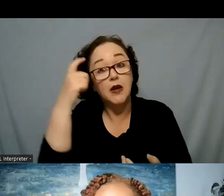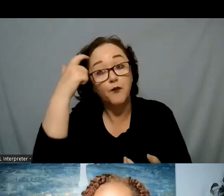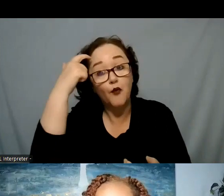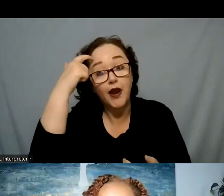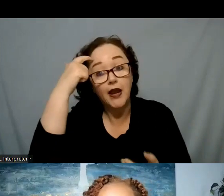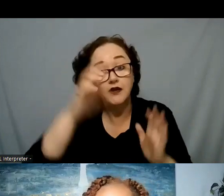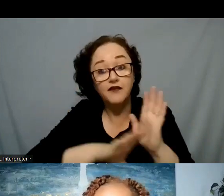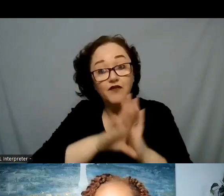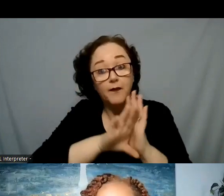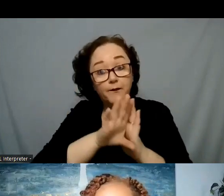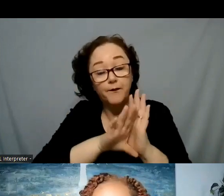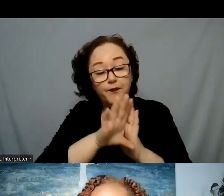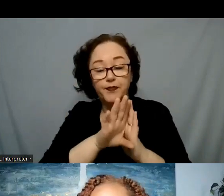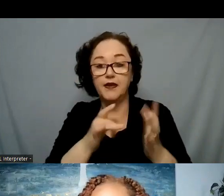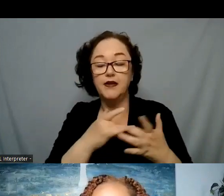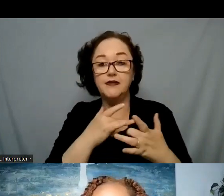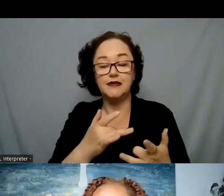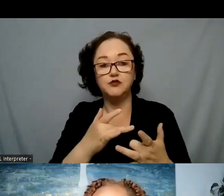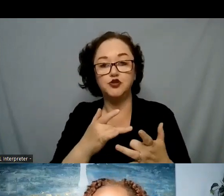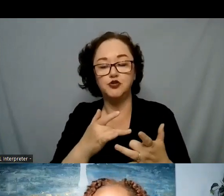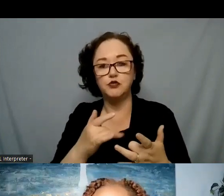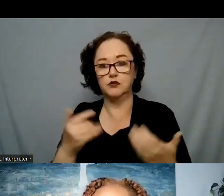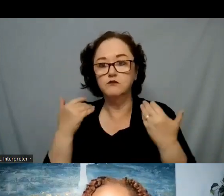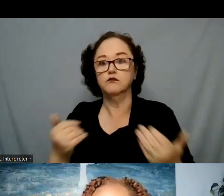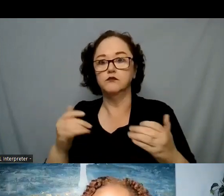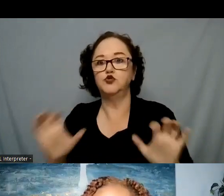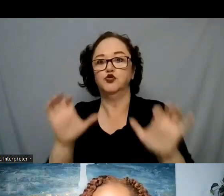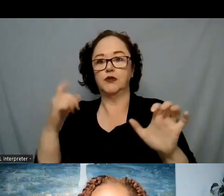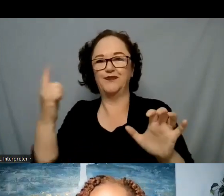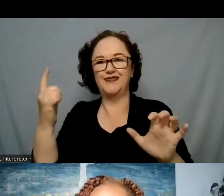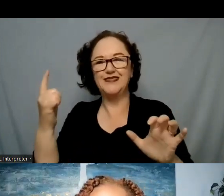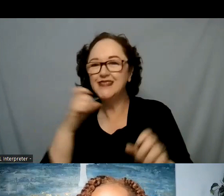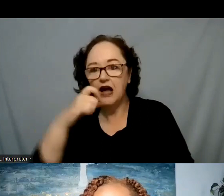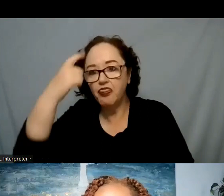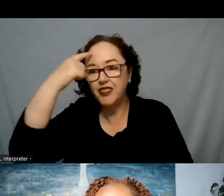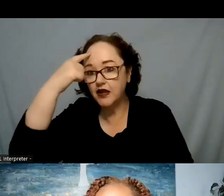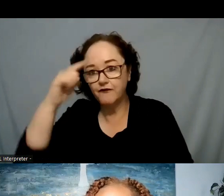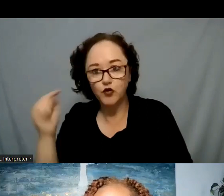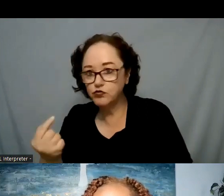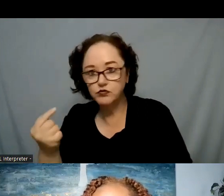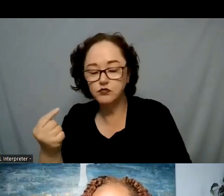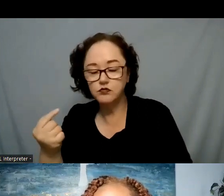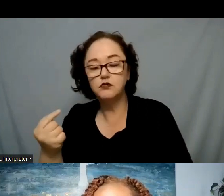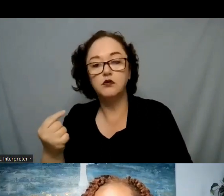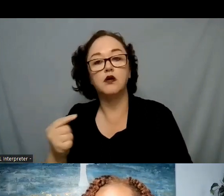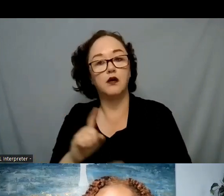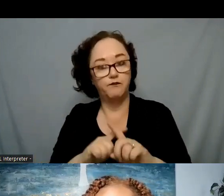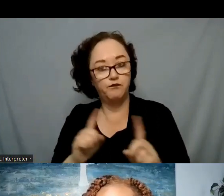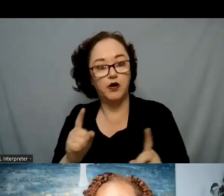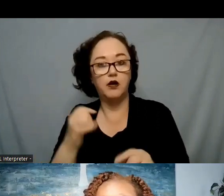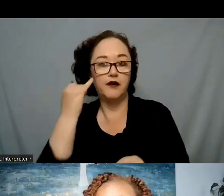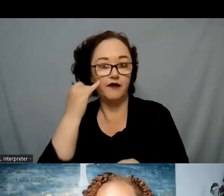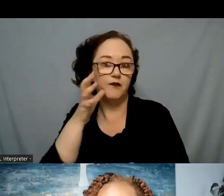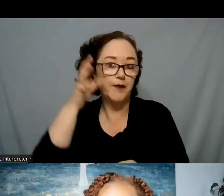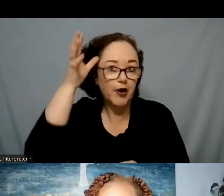impulsiveness to do something without thinking and so in working with teens and with parents talking about how do we handle